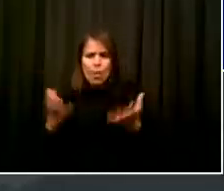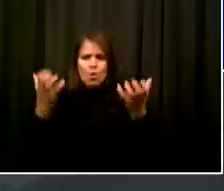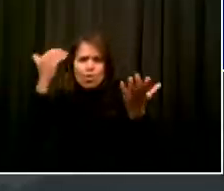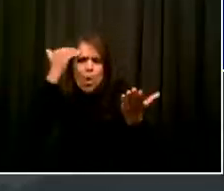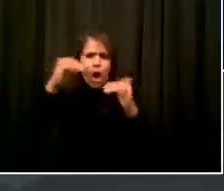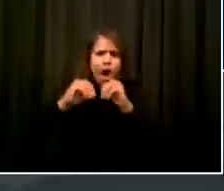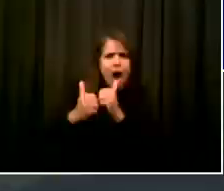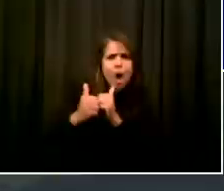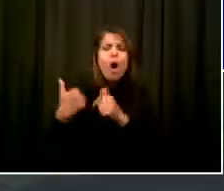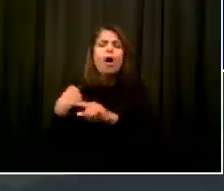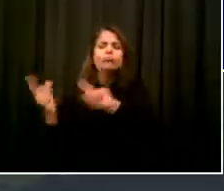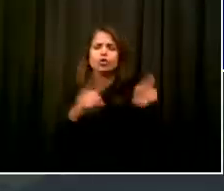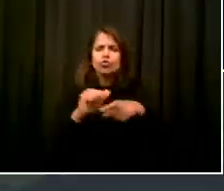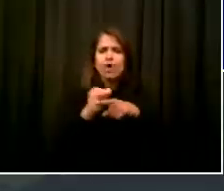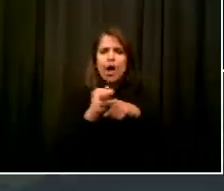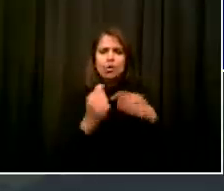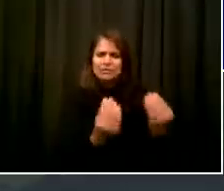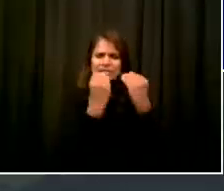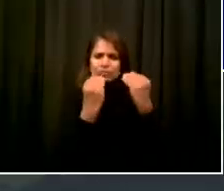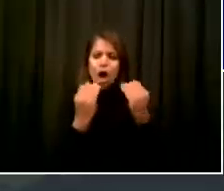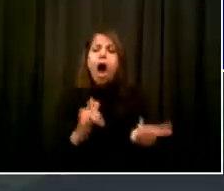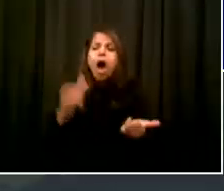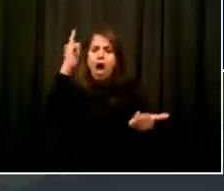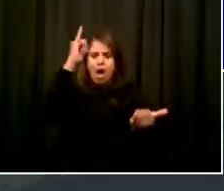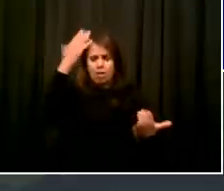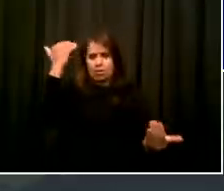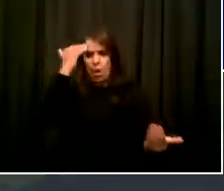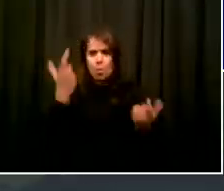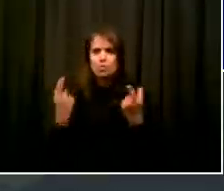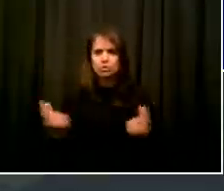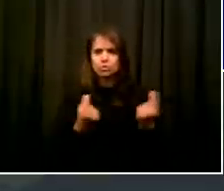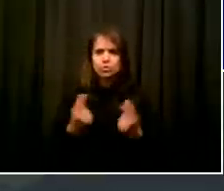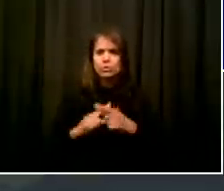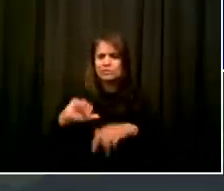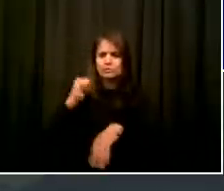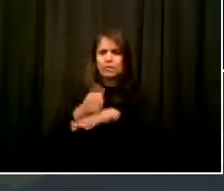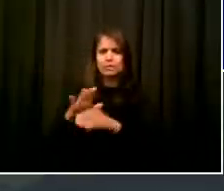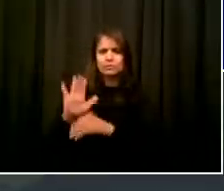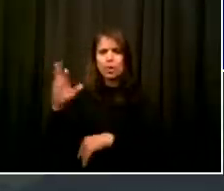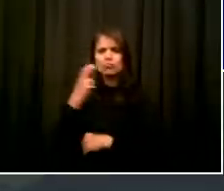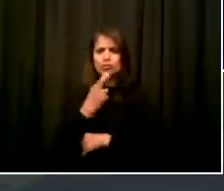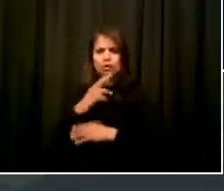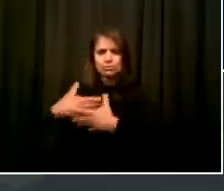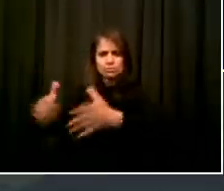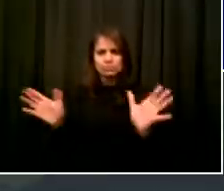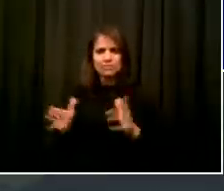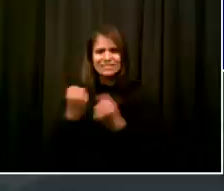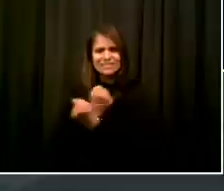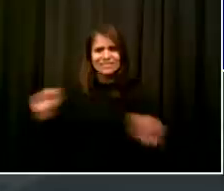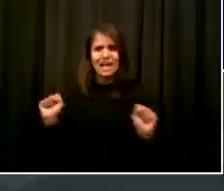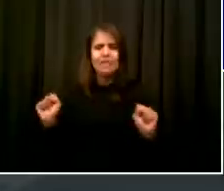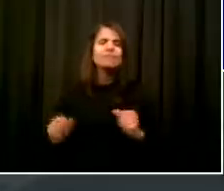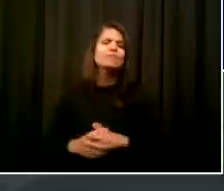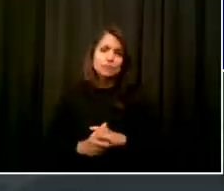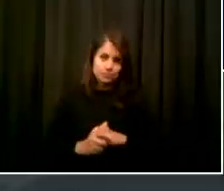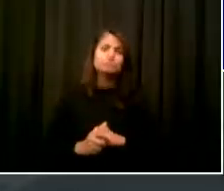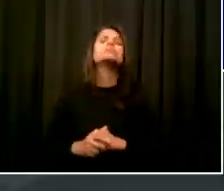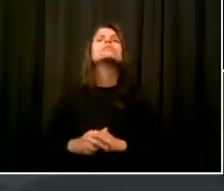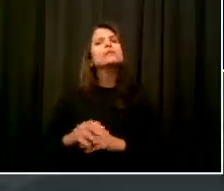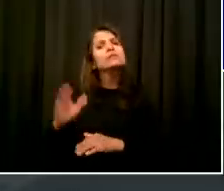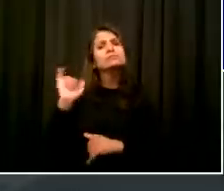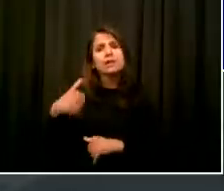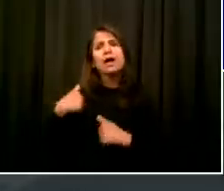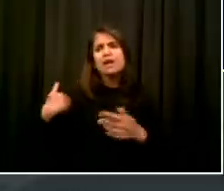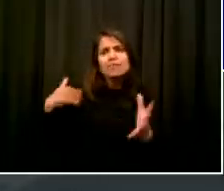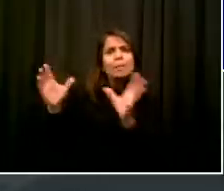And if you are able to join us, again, you can get us at nyc.gov forward slash business to sign up for it. I want to